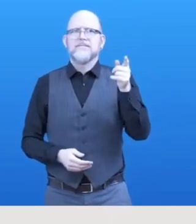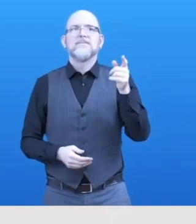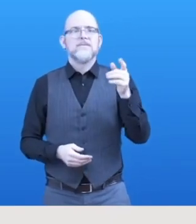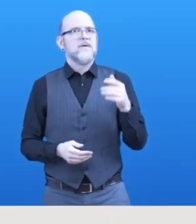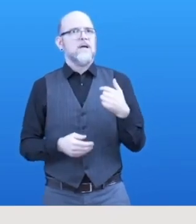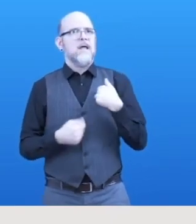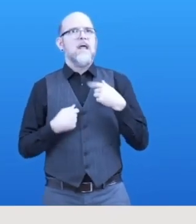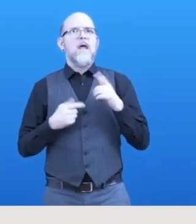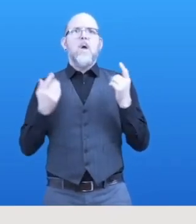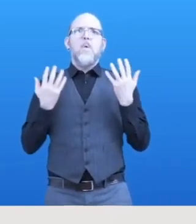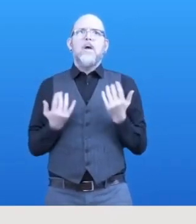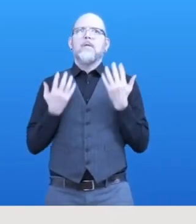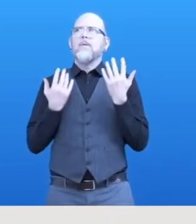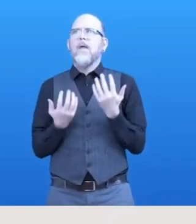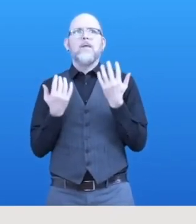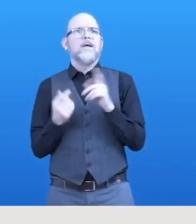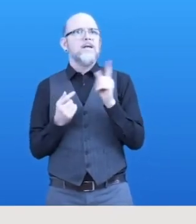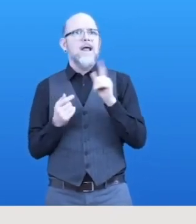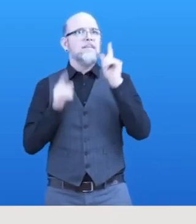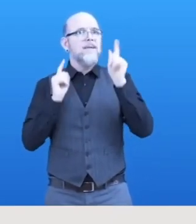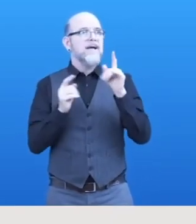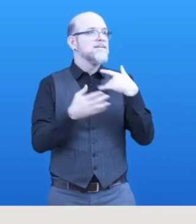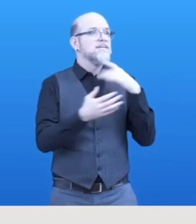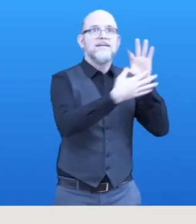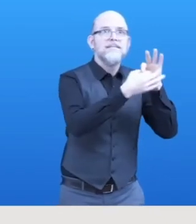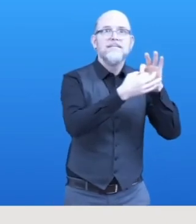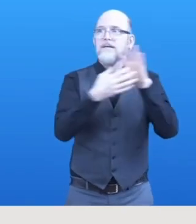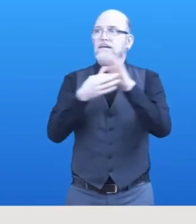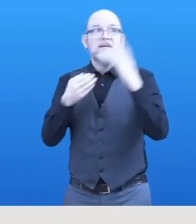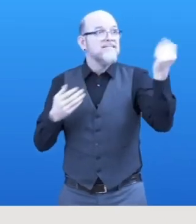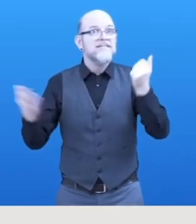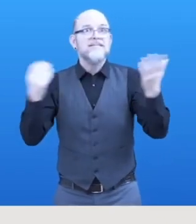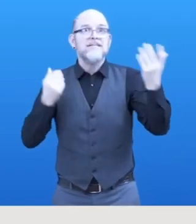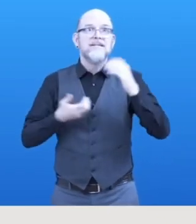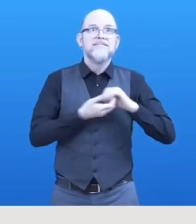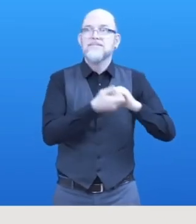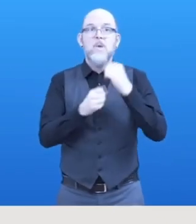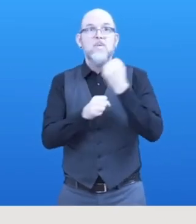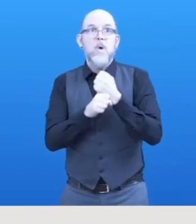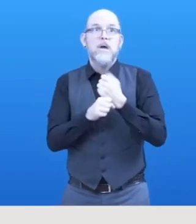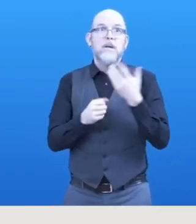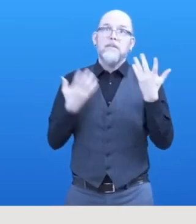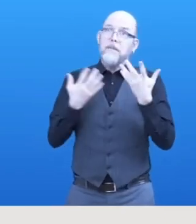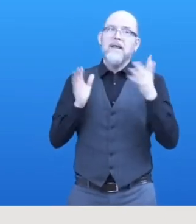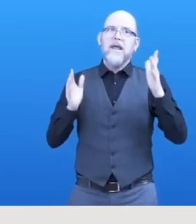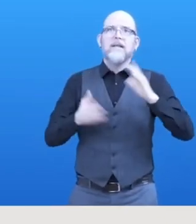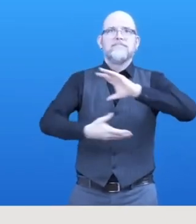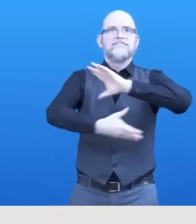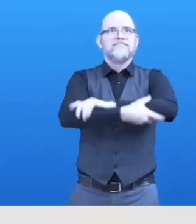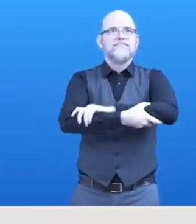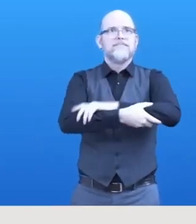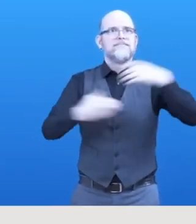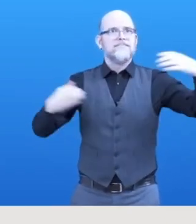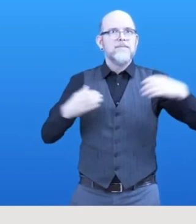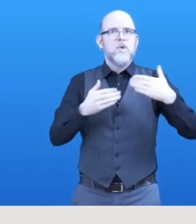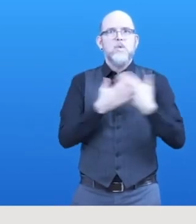and also to collaborate with you. And maybe, together, you can get to new markets. But what